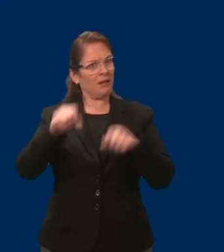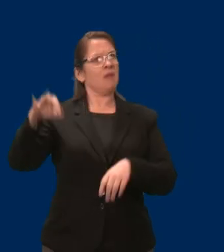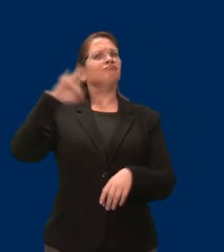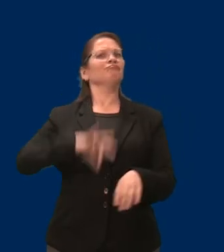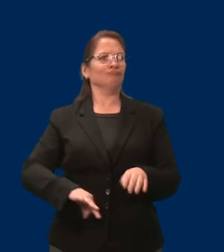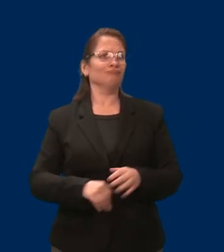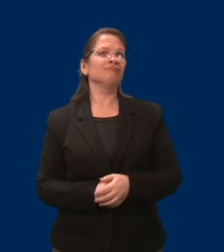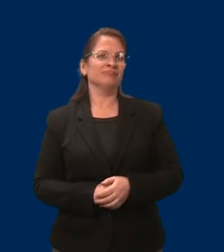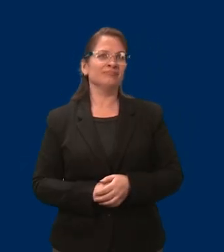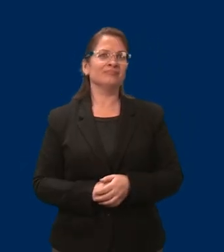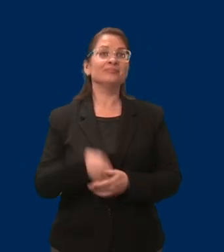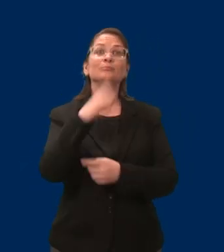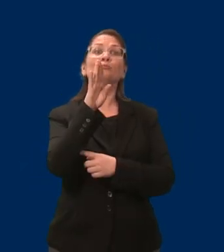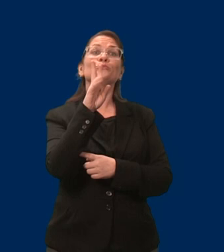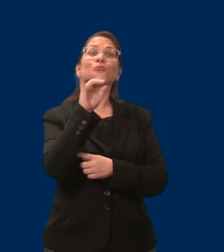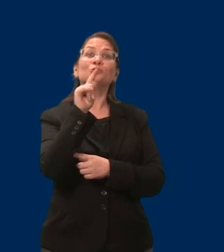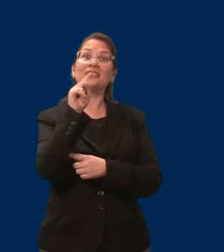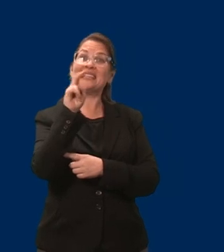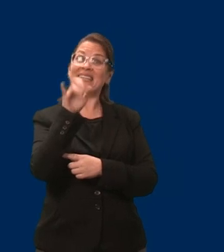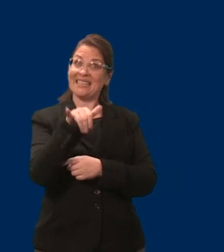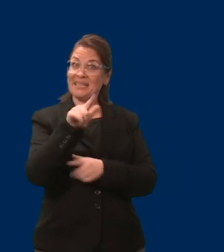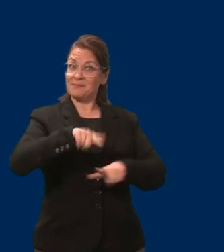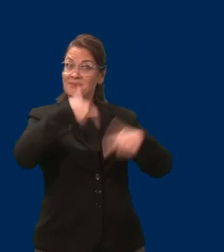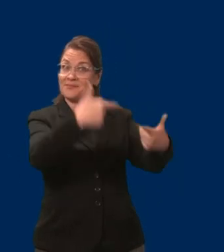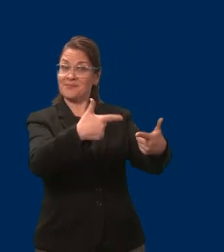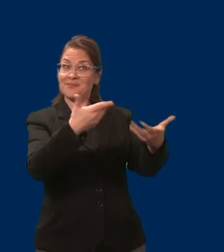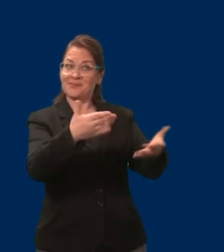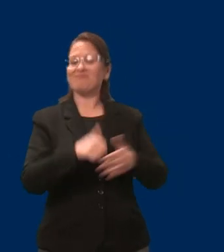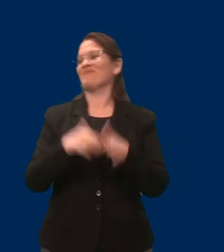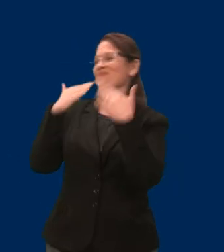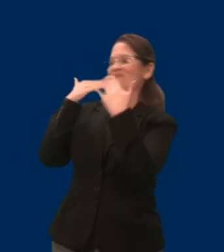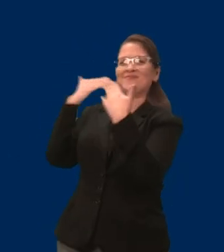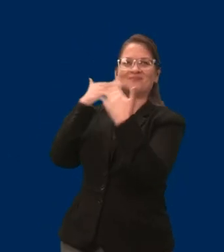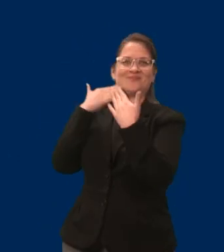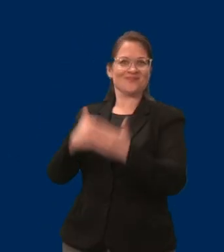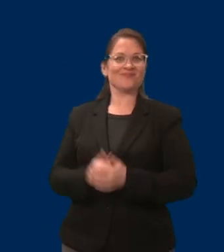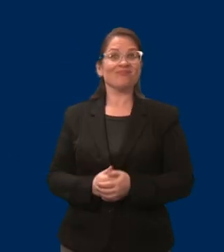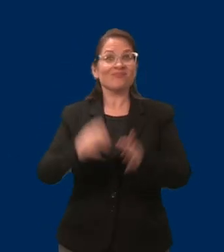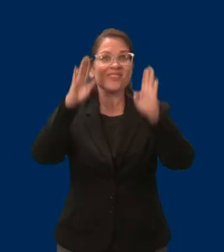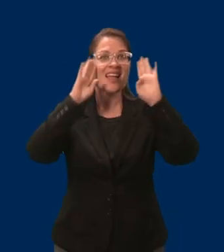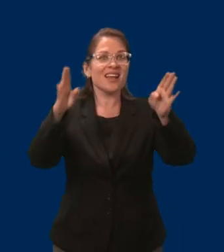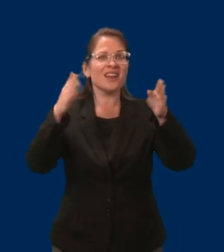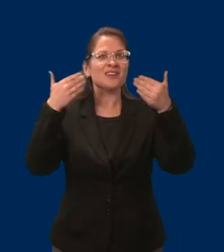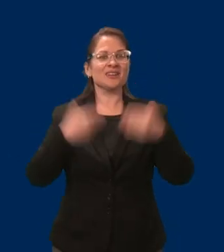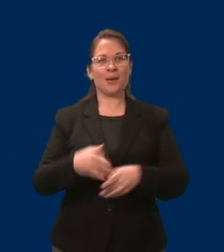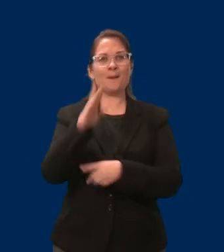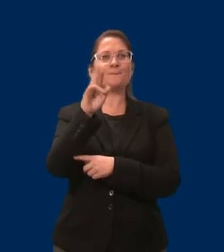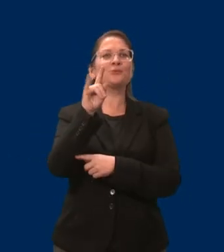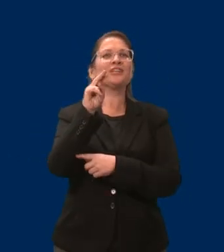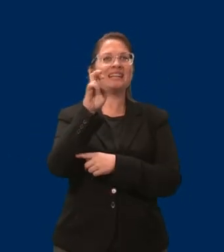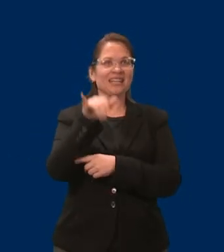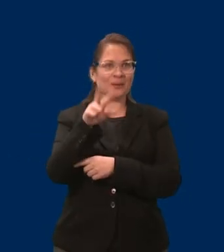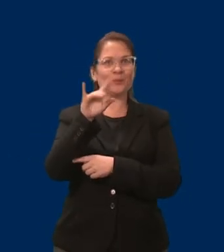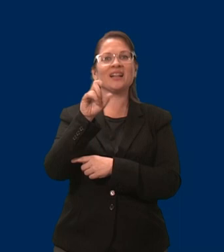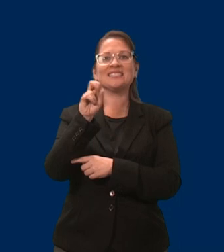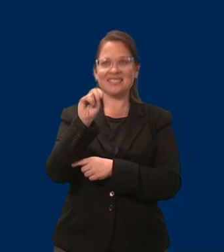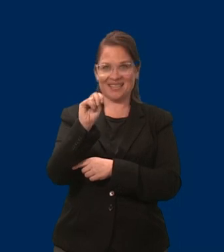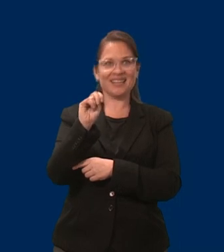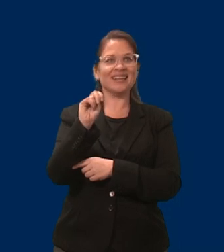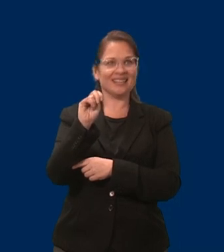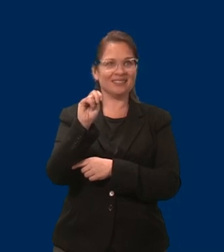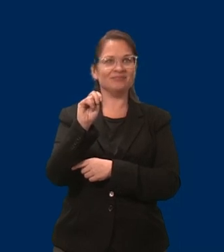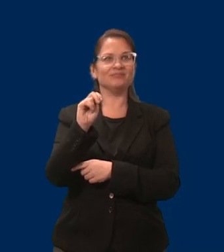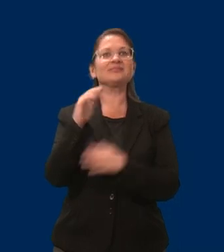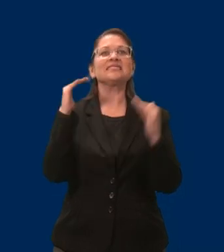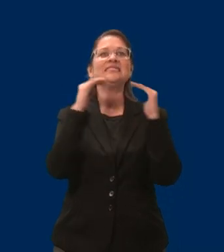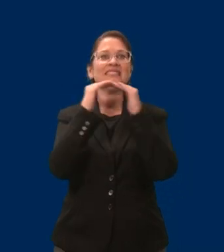Thank you, Rob. Hello, everyone. My name is Brittany Wilson. I am the Equity and Justice Director at the Arc Minnesota.